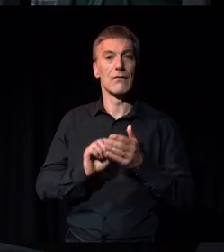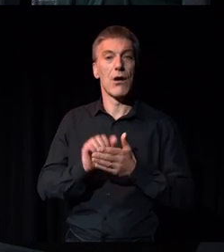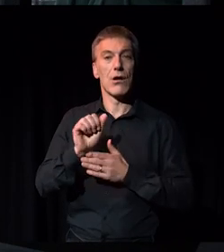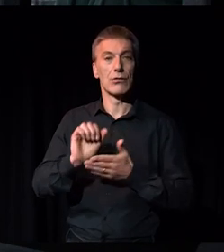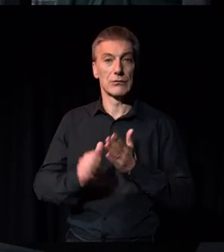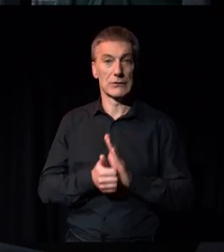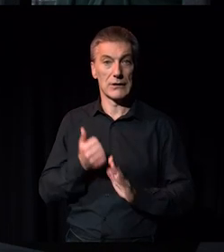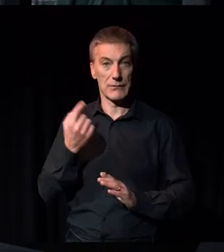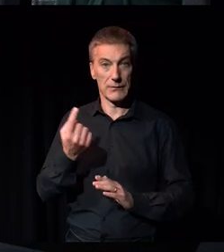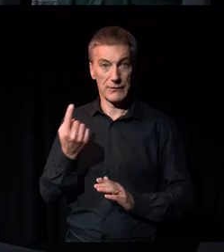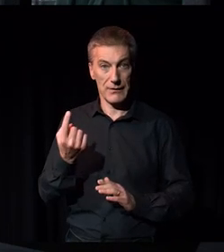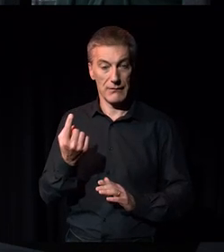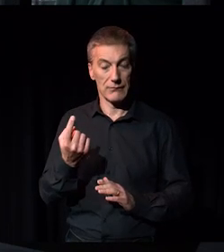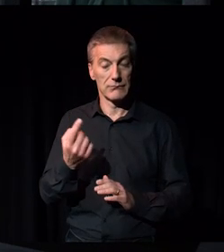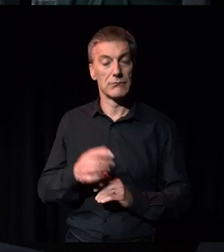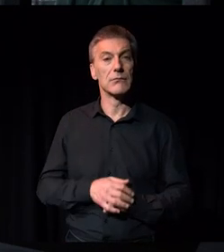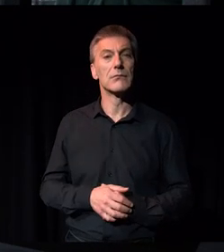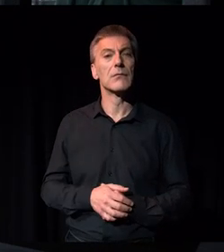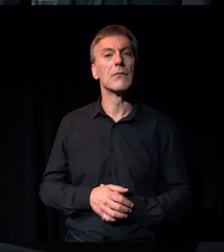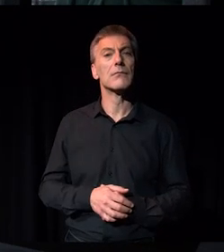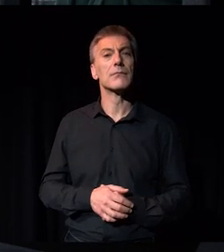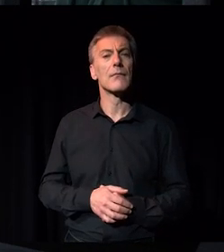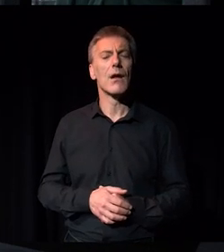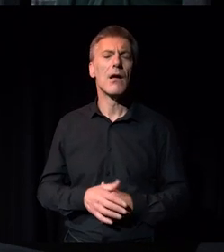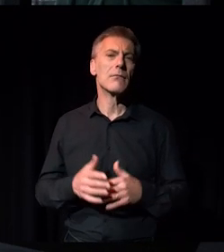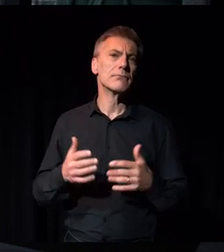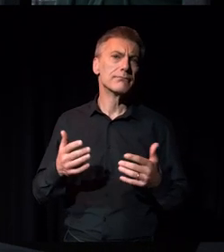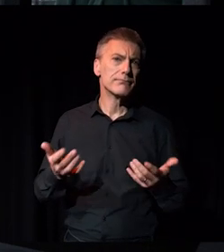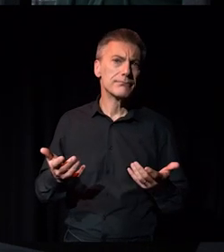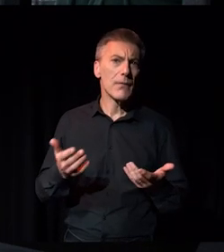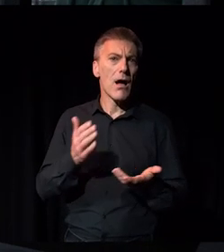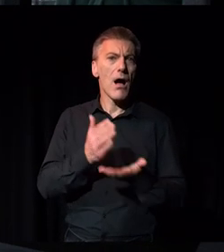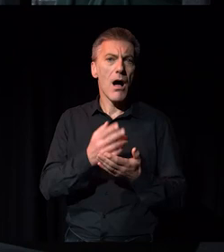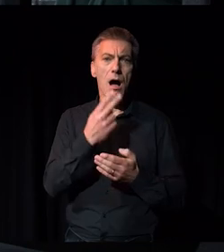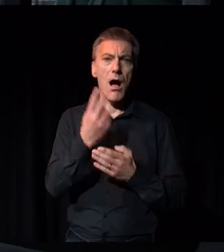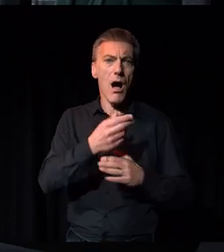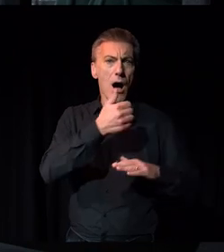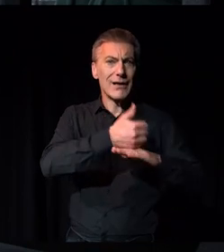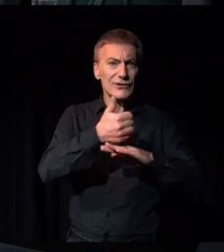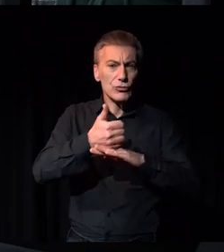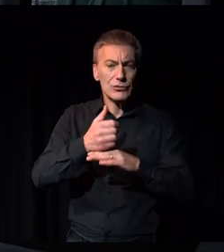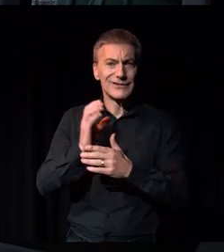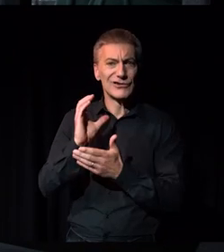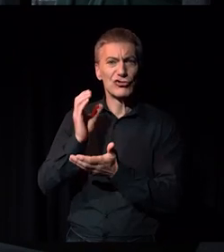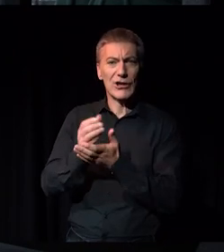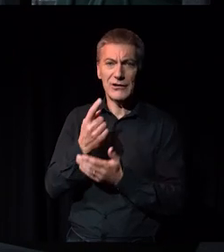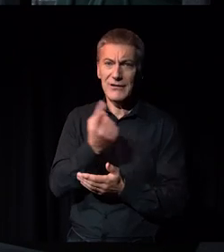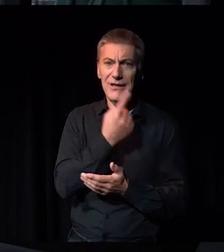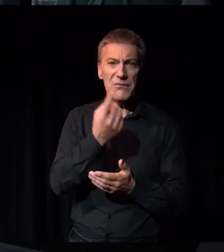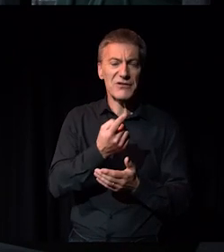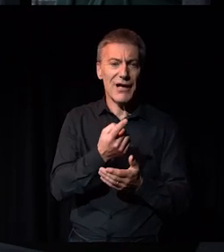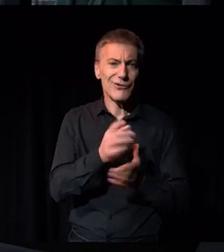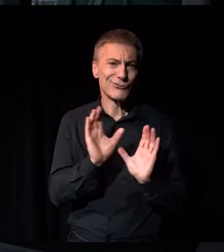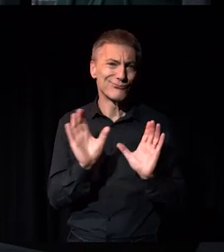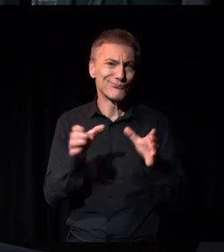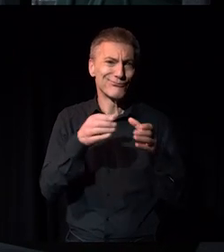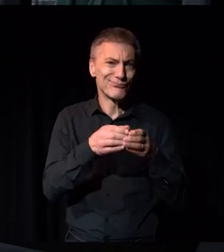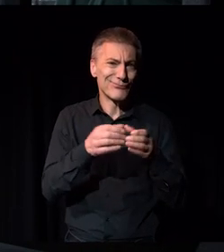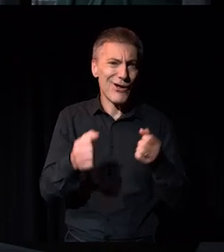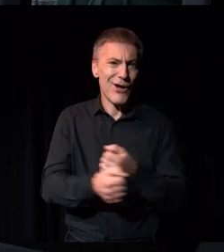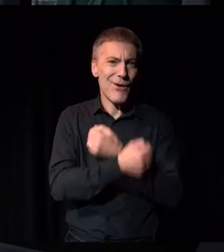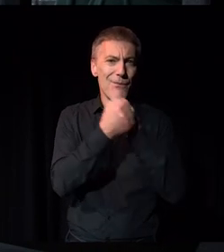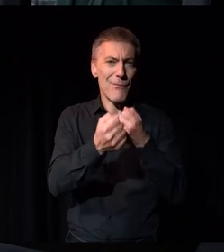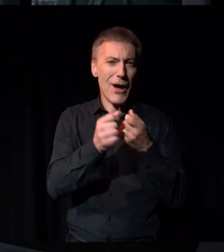And their question is, how complicit are arts institutions and charities in maintaining power